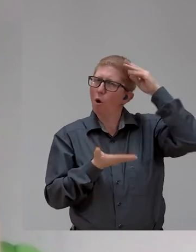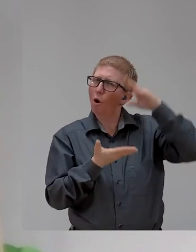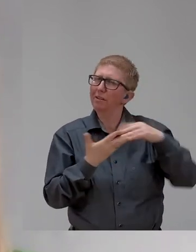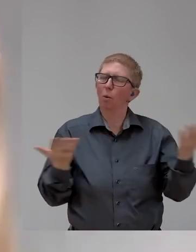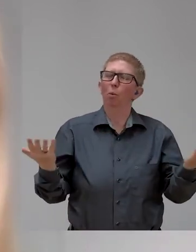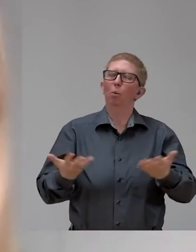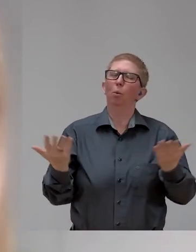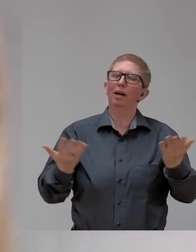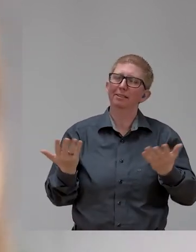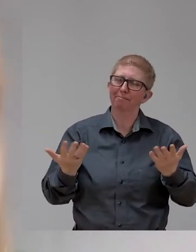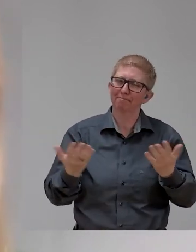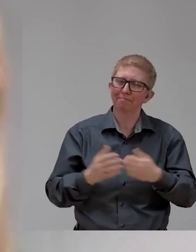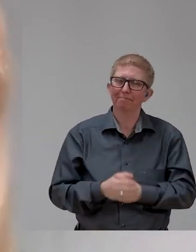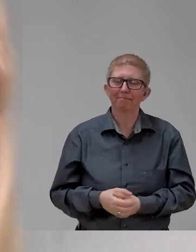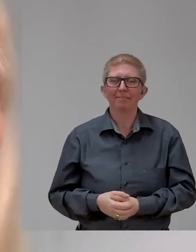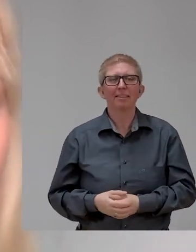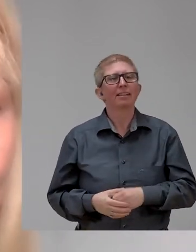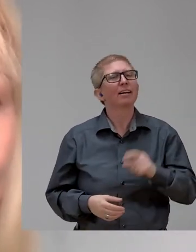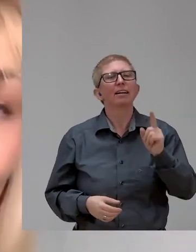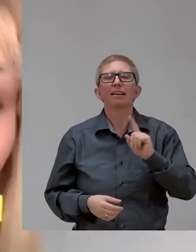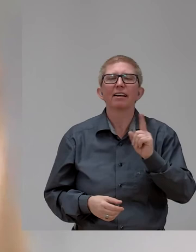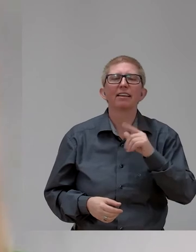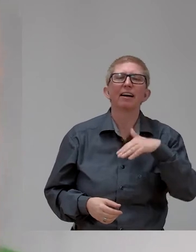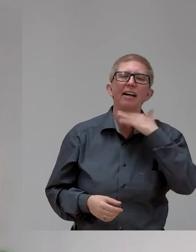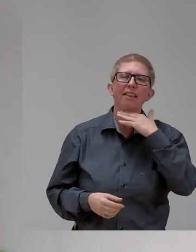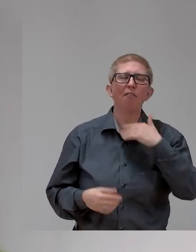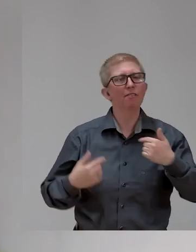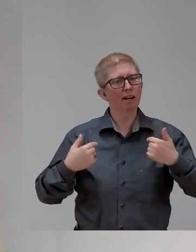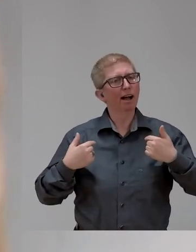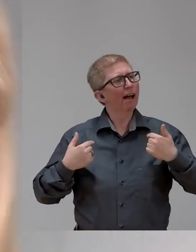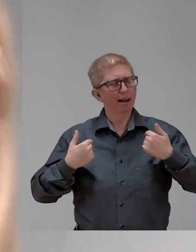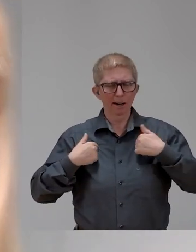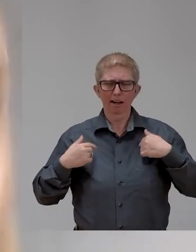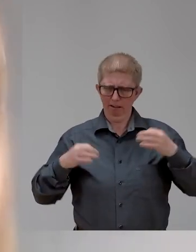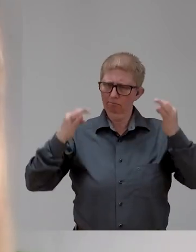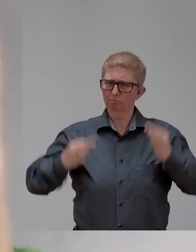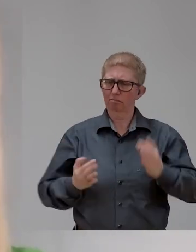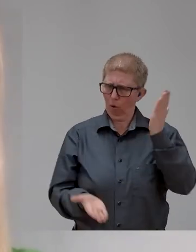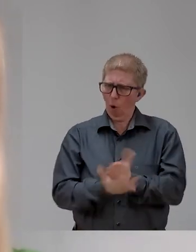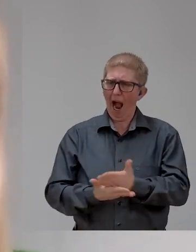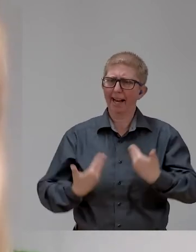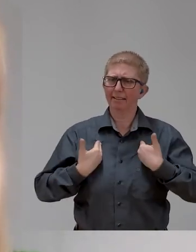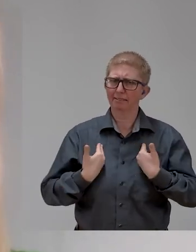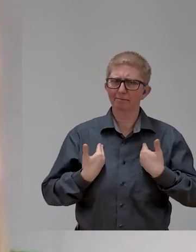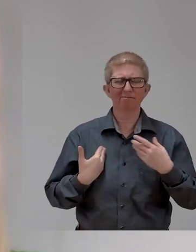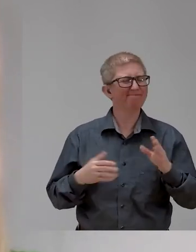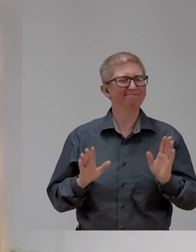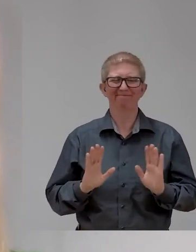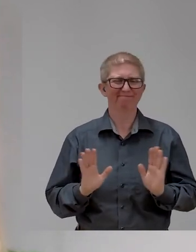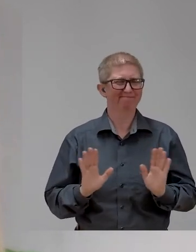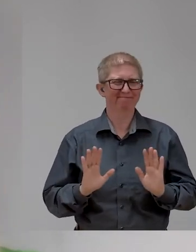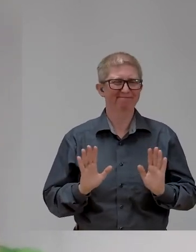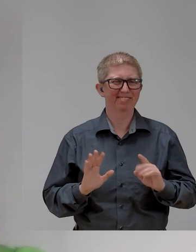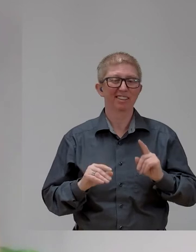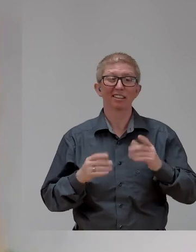It's not enough to be right. There's this expression, how's right working out for you, okay? And sometimes when you have these dreams